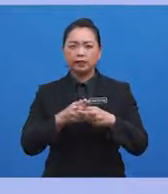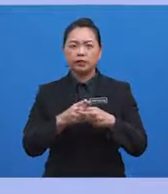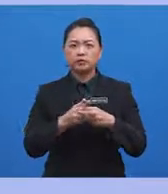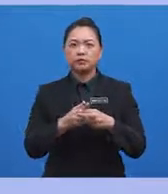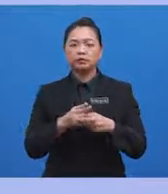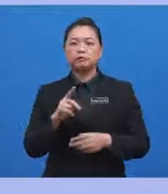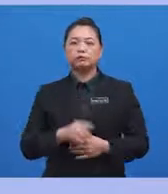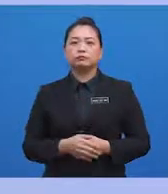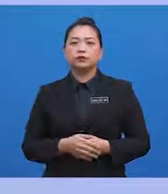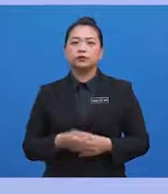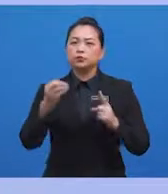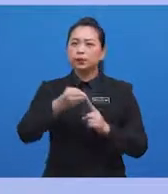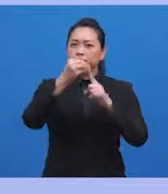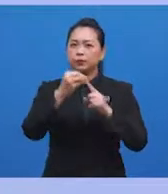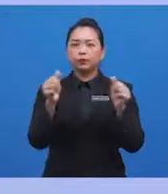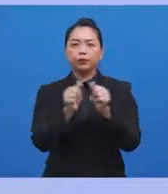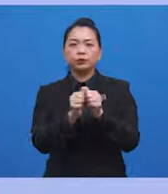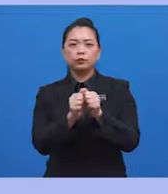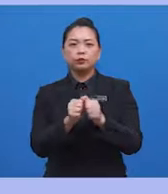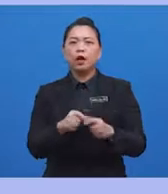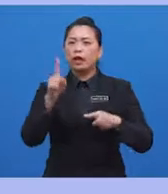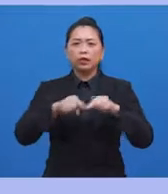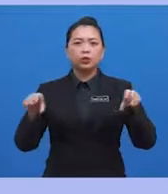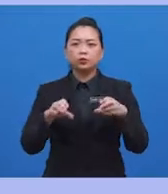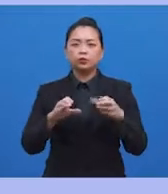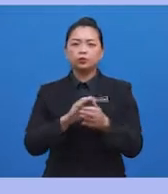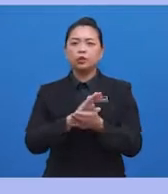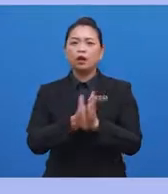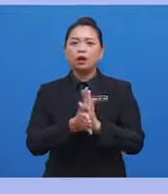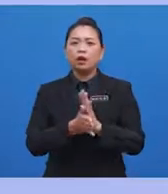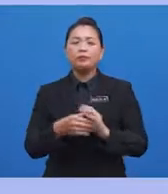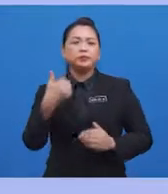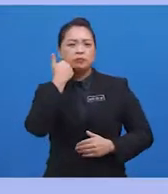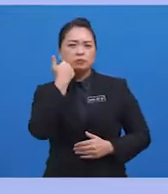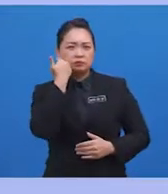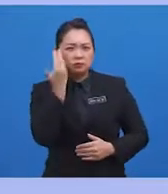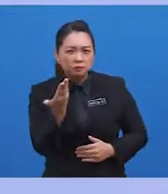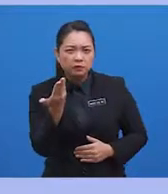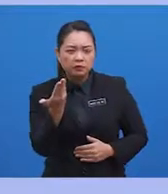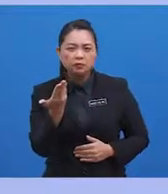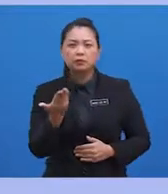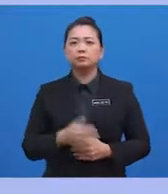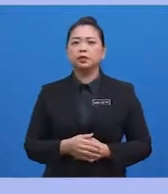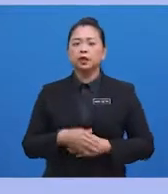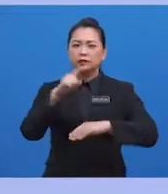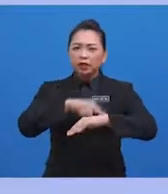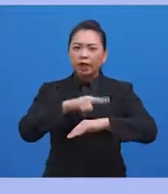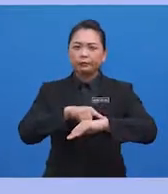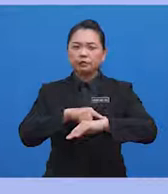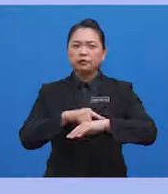specialty within which I practice medicine. I cannot do so for hire. I have been shamed, embarrassed, and at times